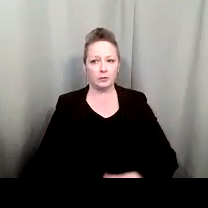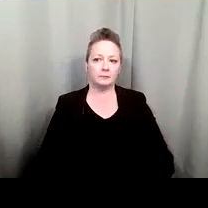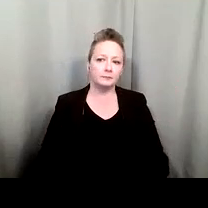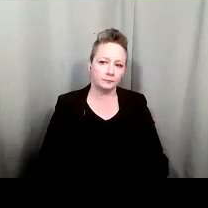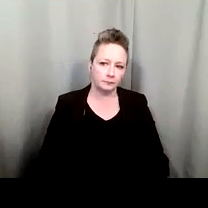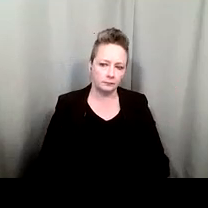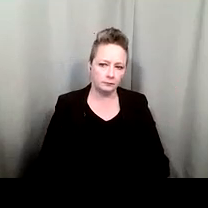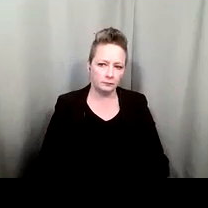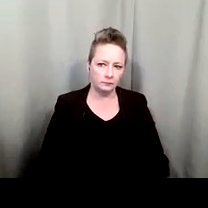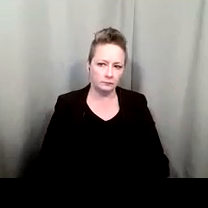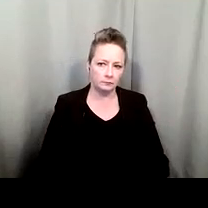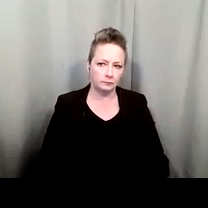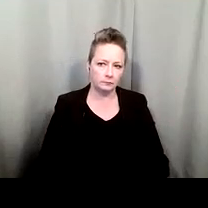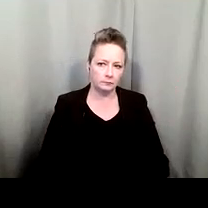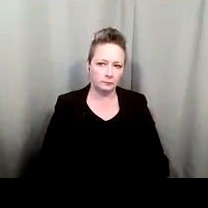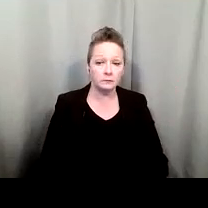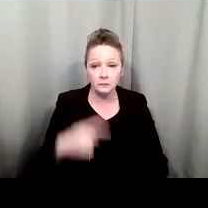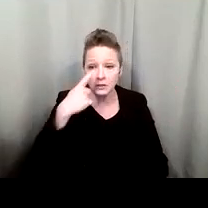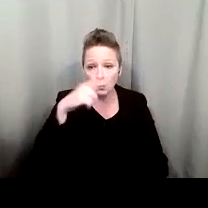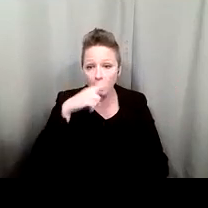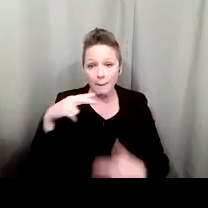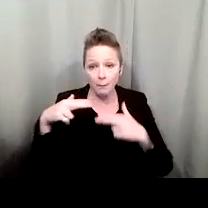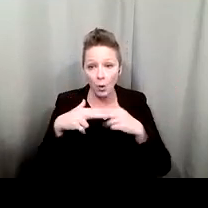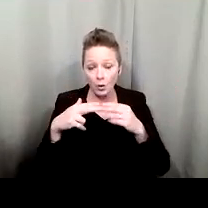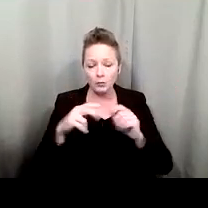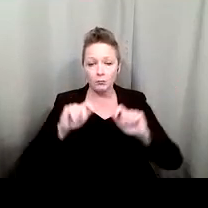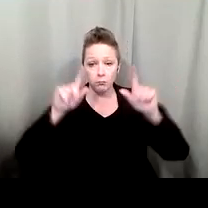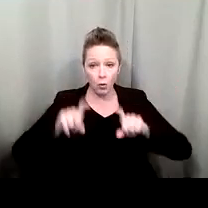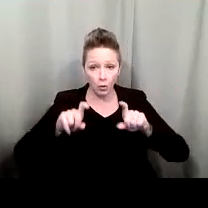let's see can we have poll number two